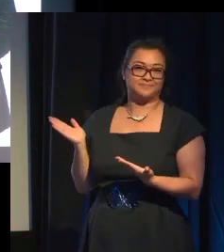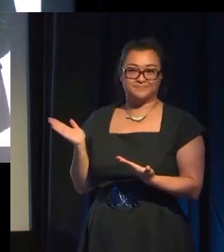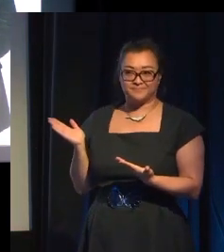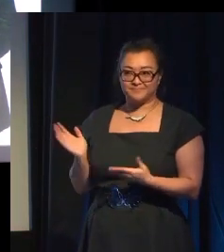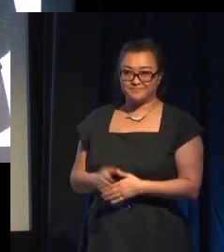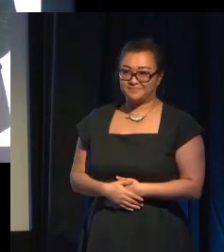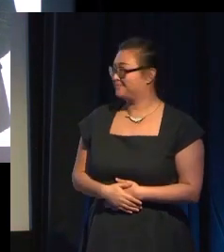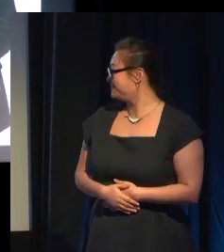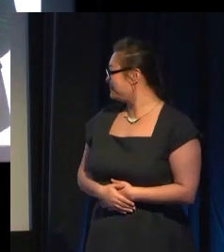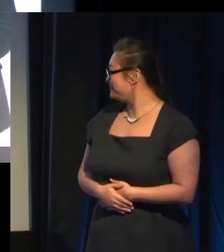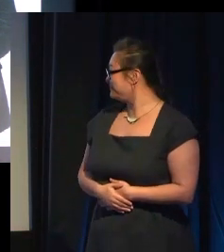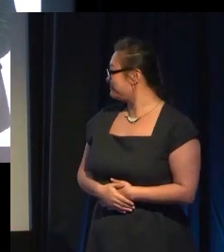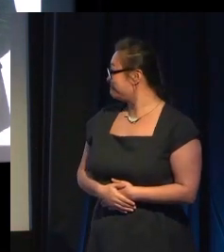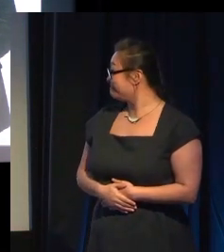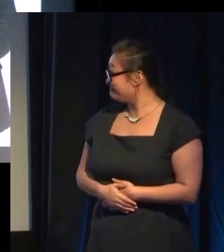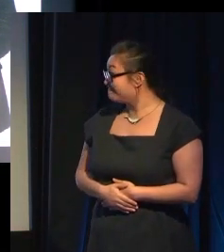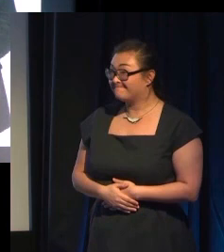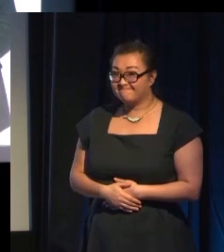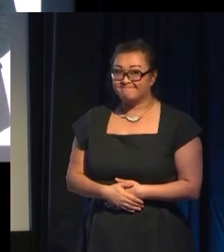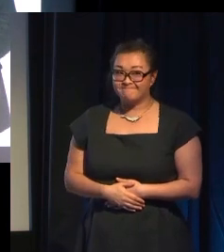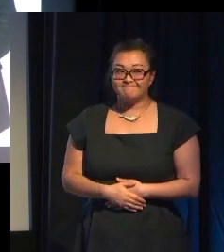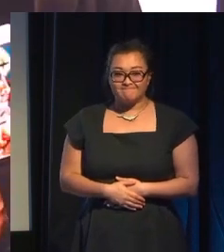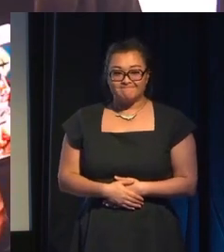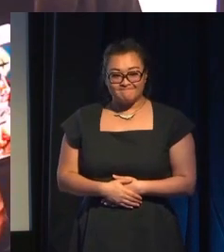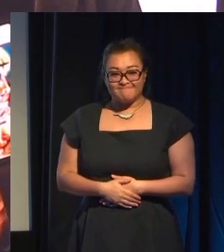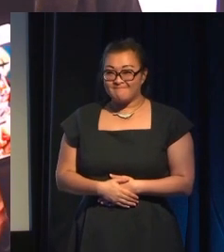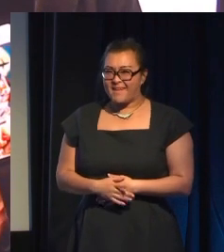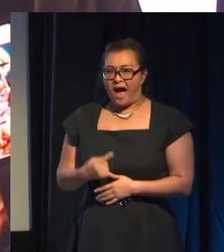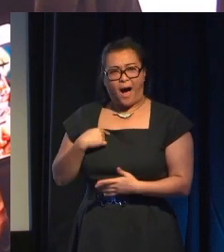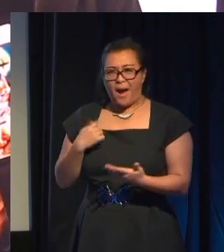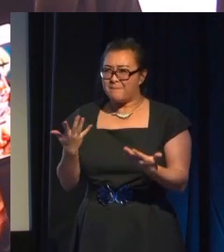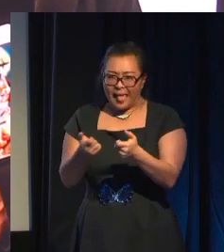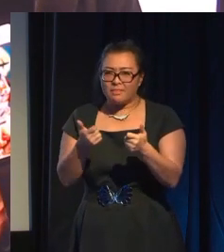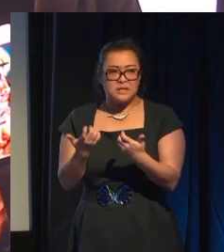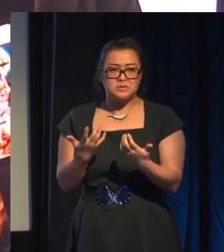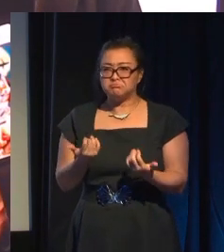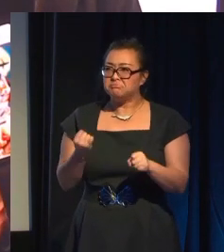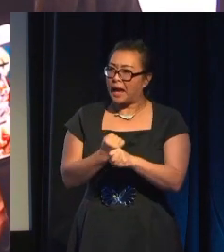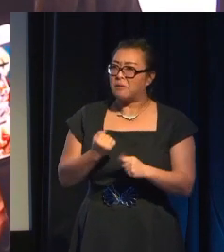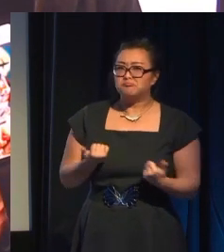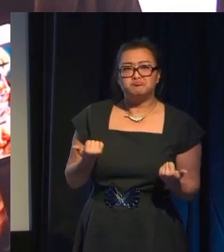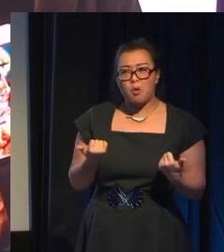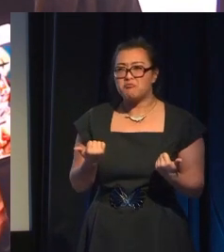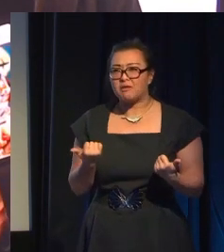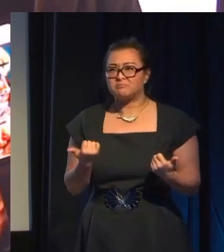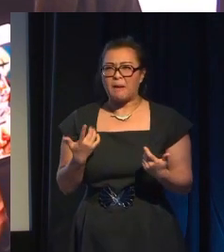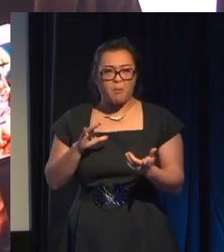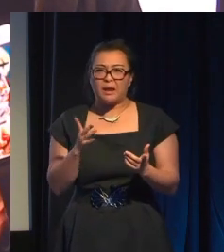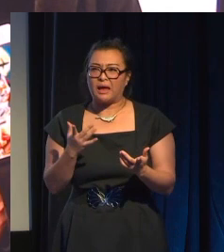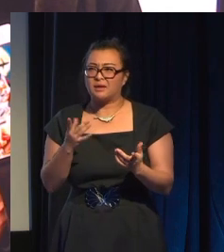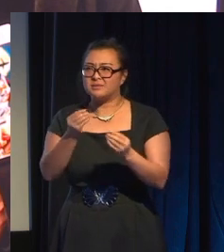And look, to be fair, like, I played this game. It's a pretty good game, right? And it probably made some people cry.